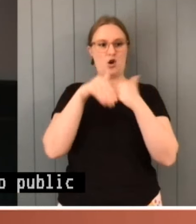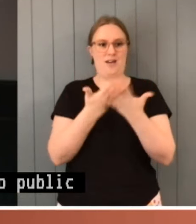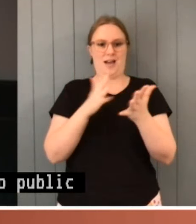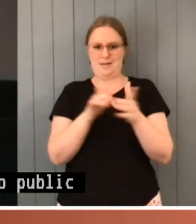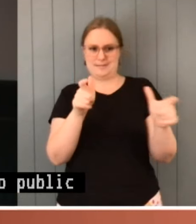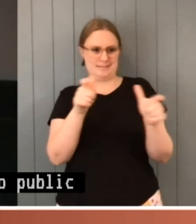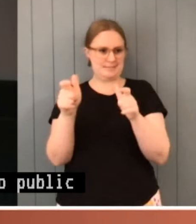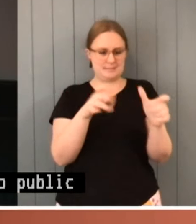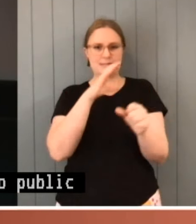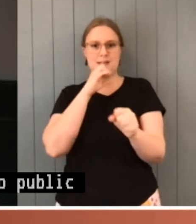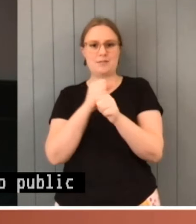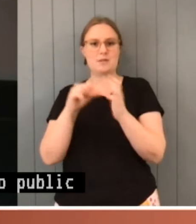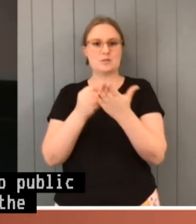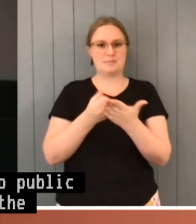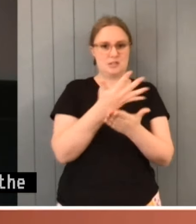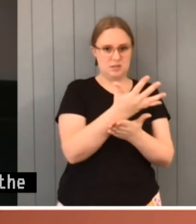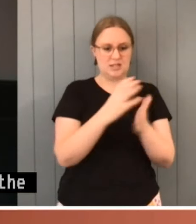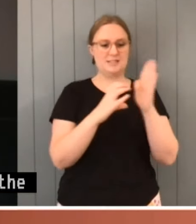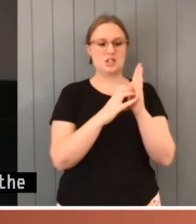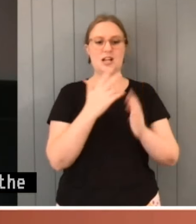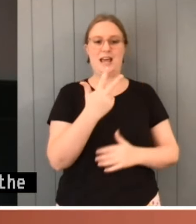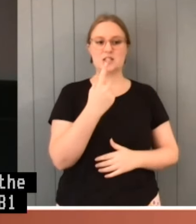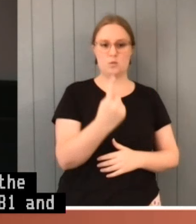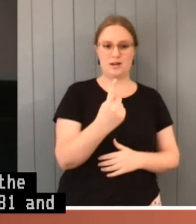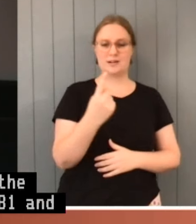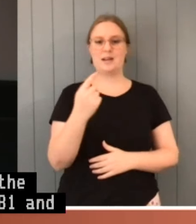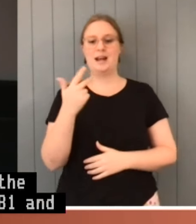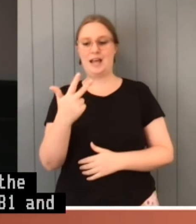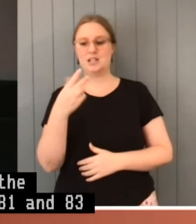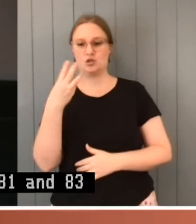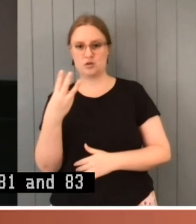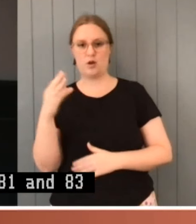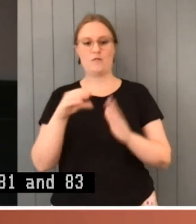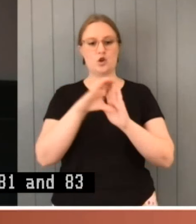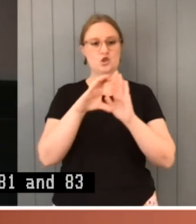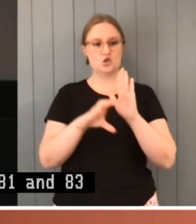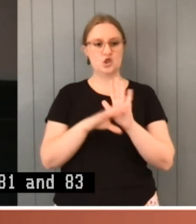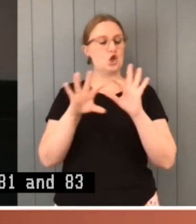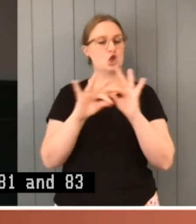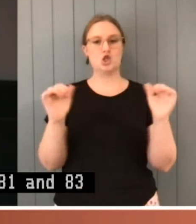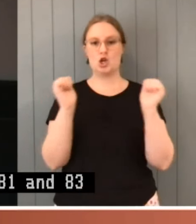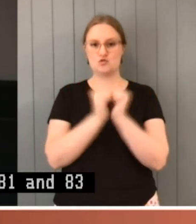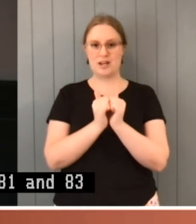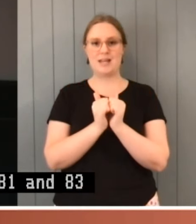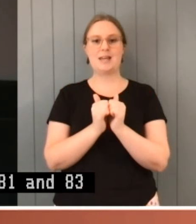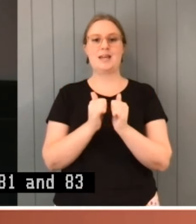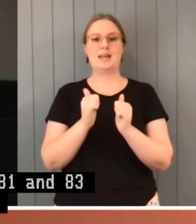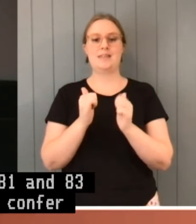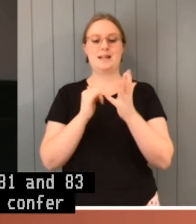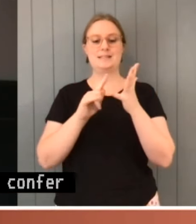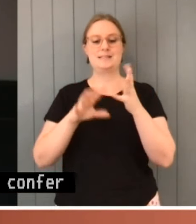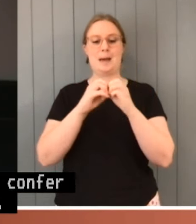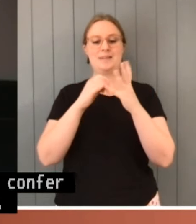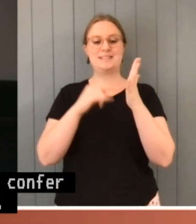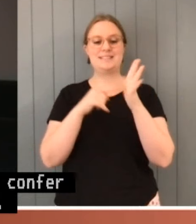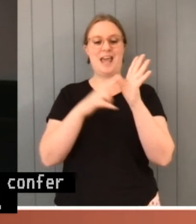81 and 83 of the Constitution do not confer substantive spending power. Appropriation is a necessary condition of